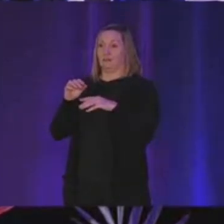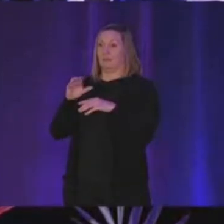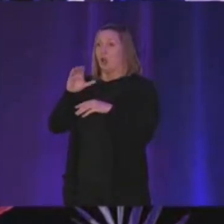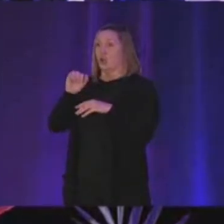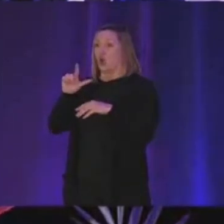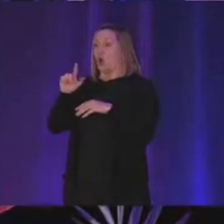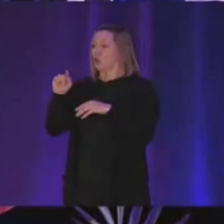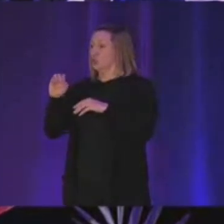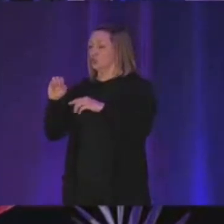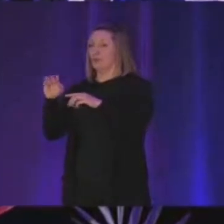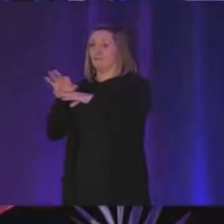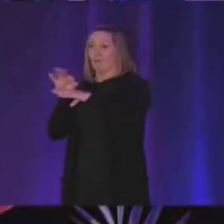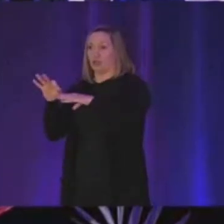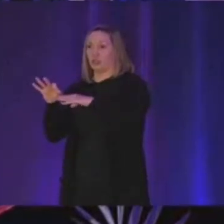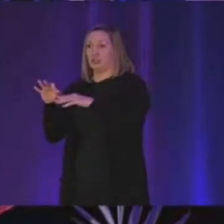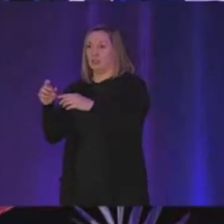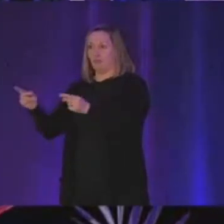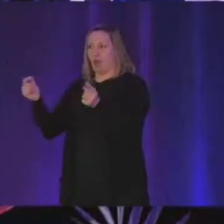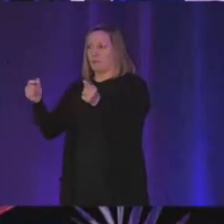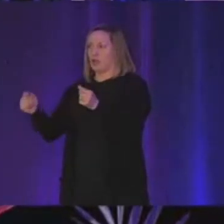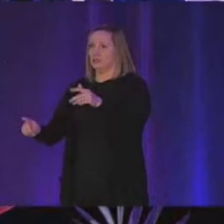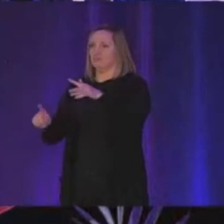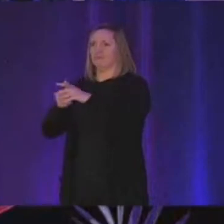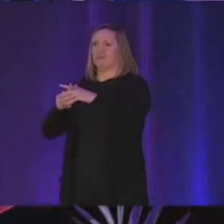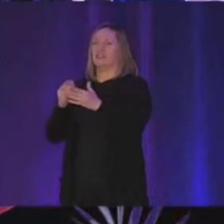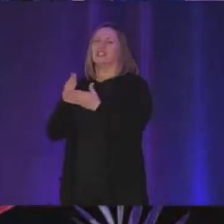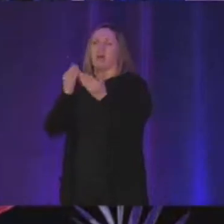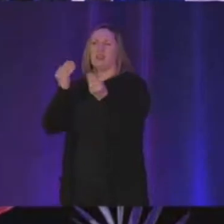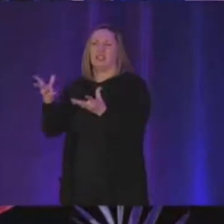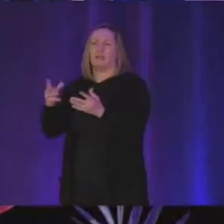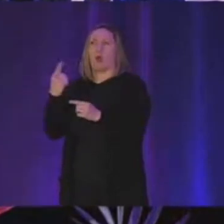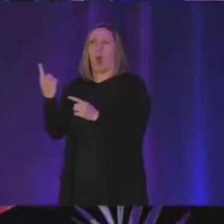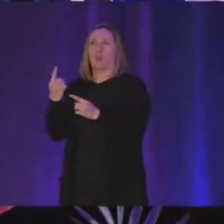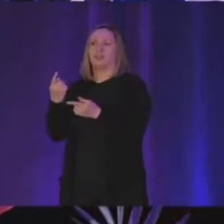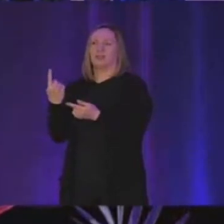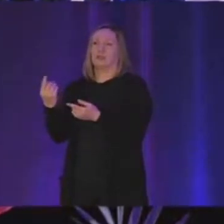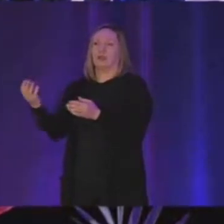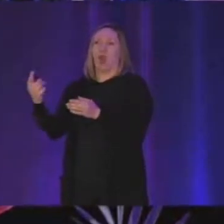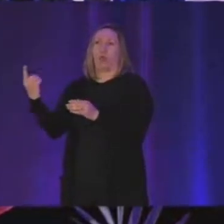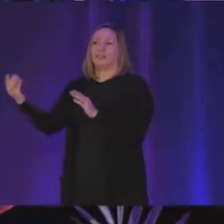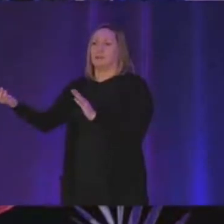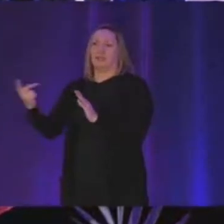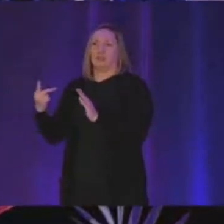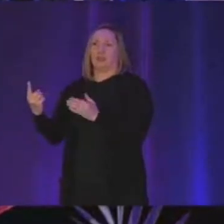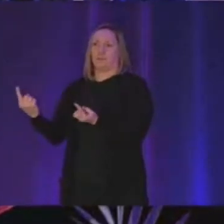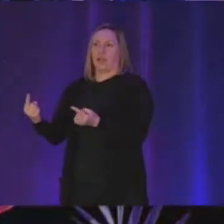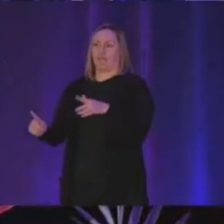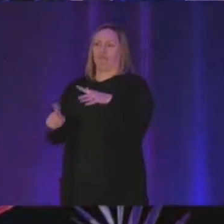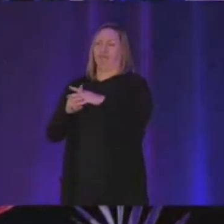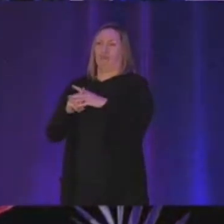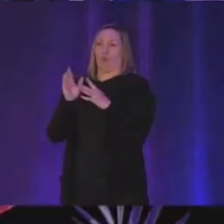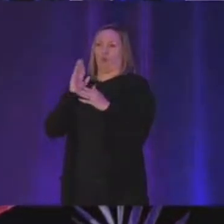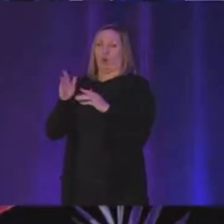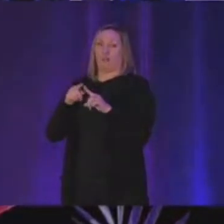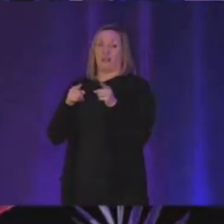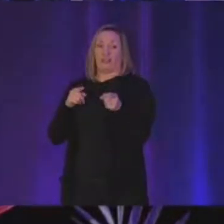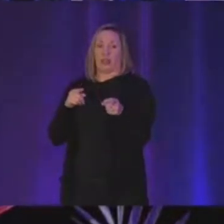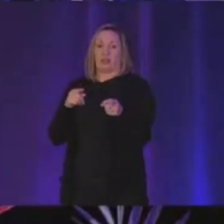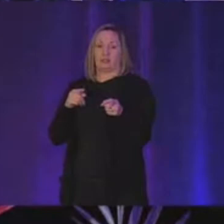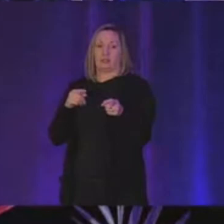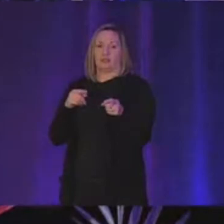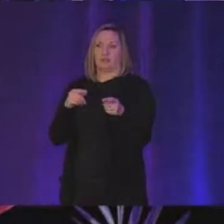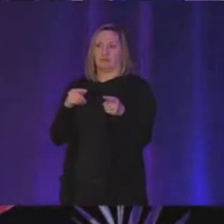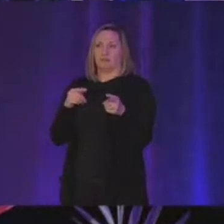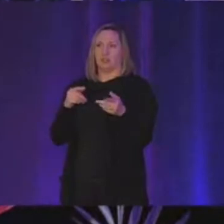a value back like instantly or like some delay but like always give me something back but in this case uh we can be like oh you're